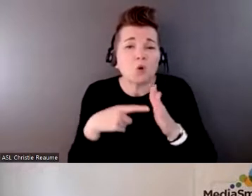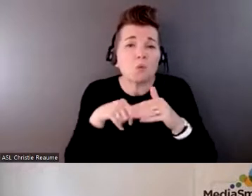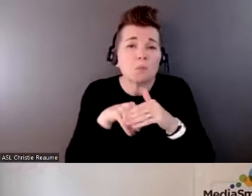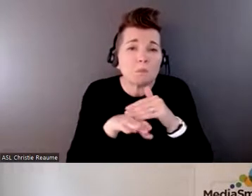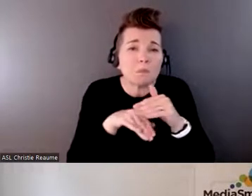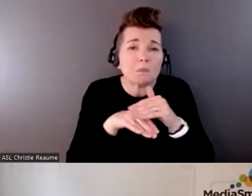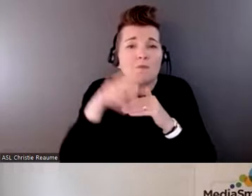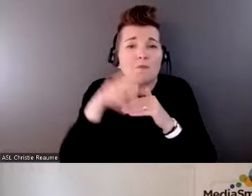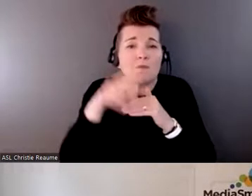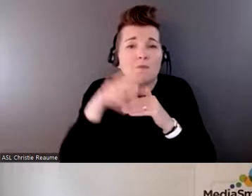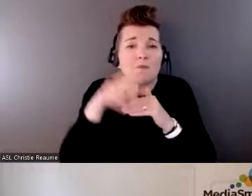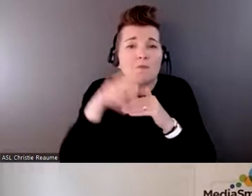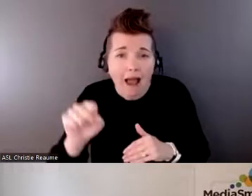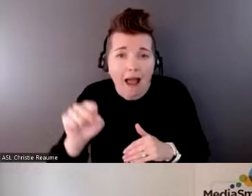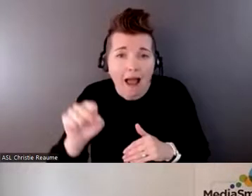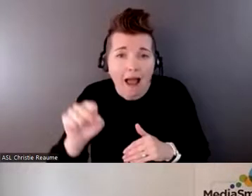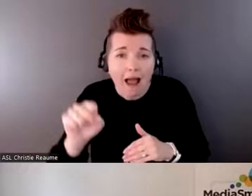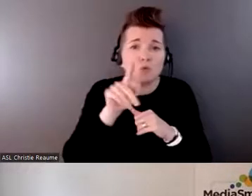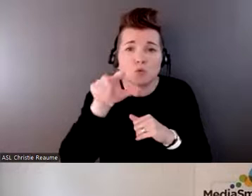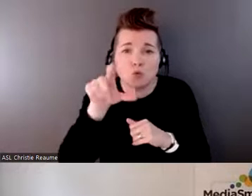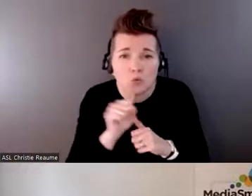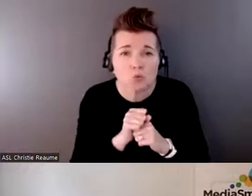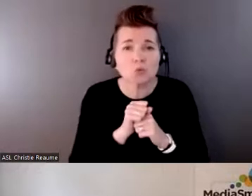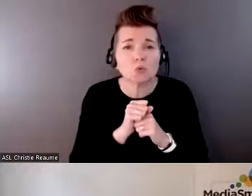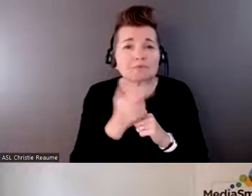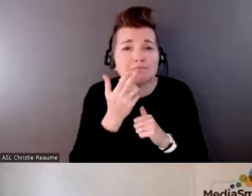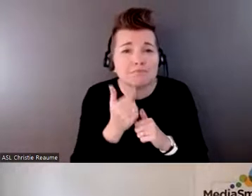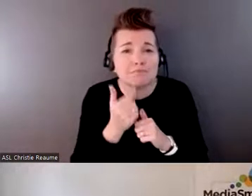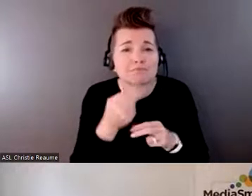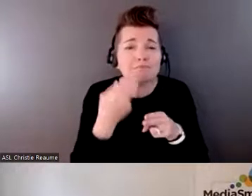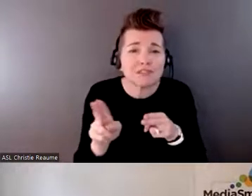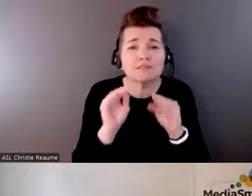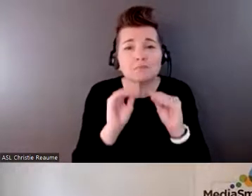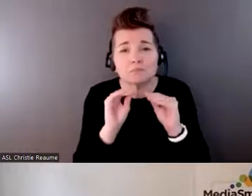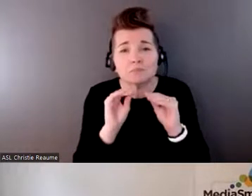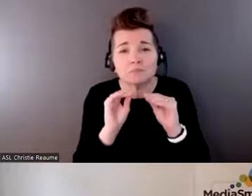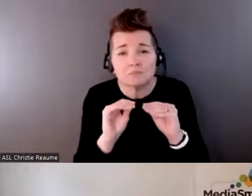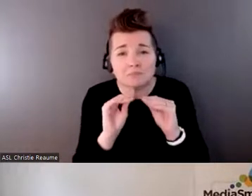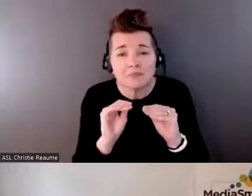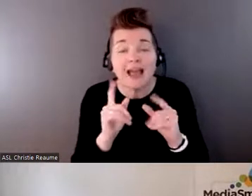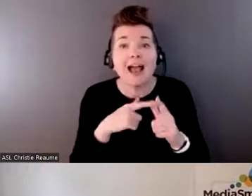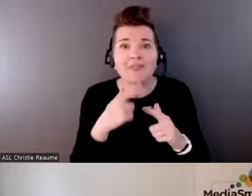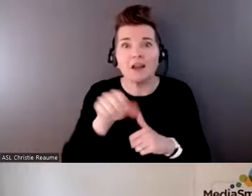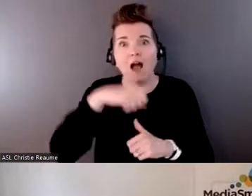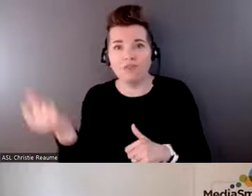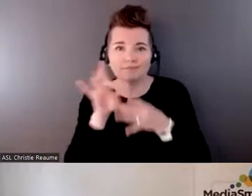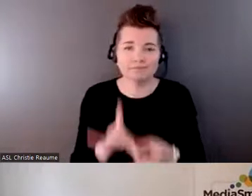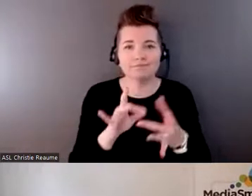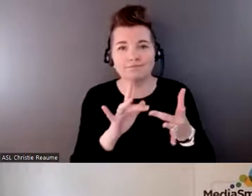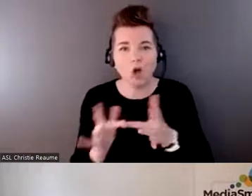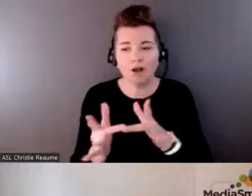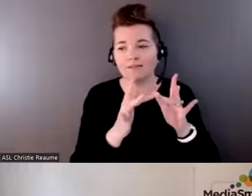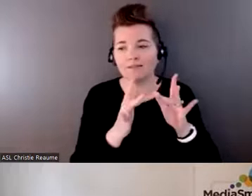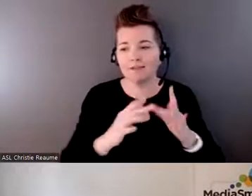other sort of basic tools. And then there will be some other sessions, more specific to online safety, privacy, and